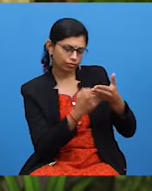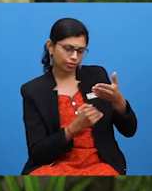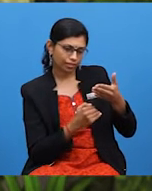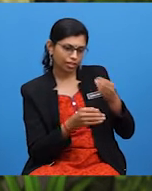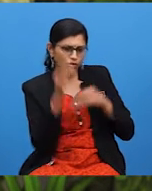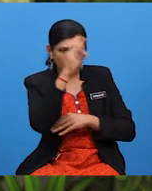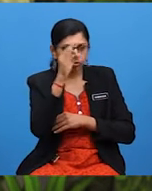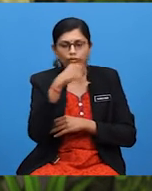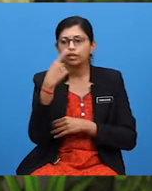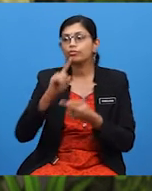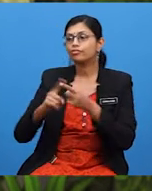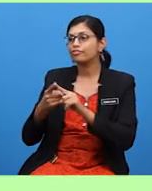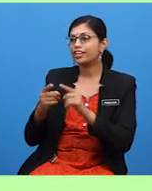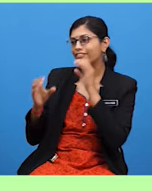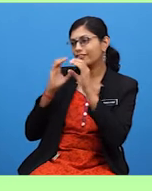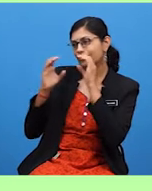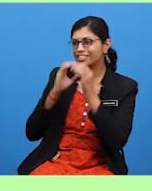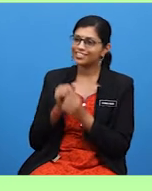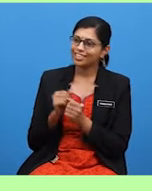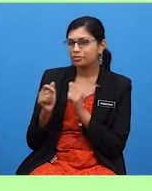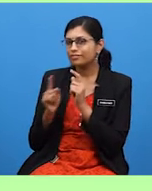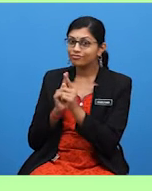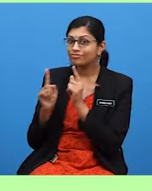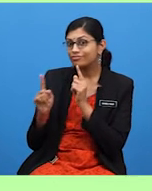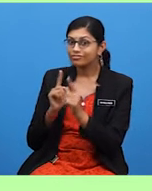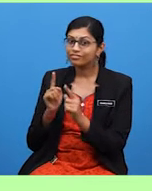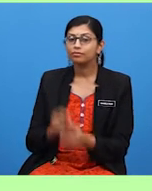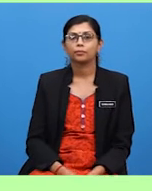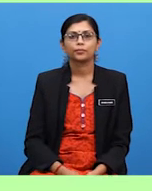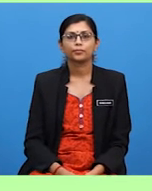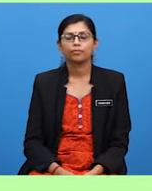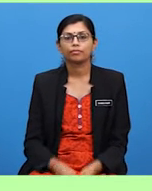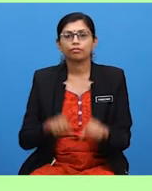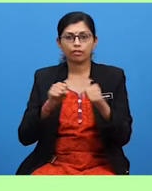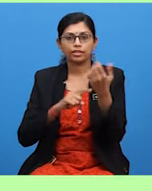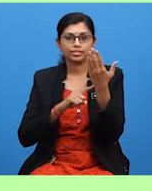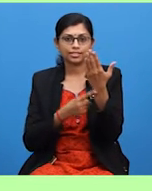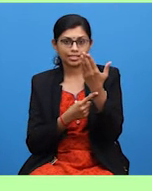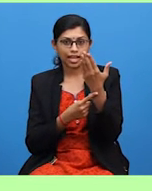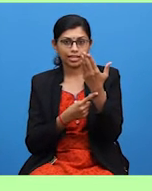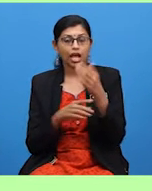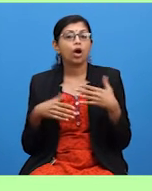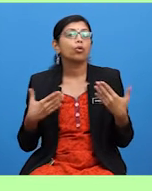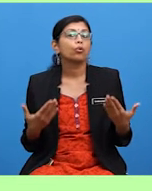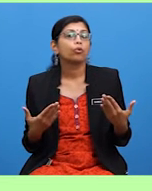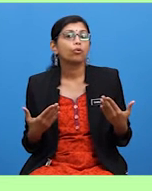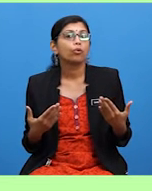conversation of your own. You can start the conversation like this.